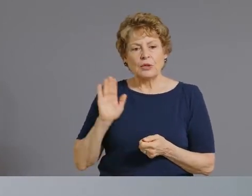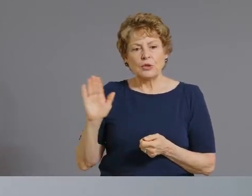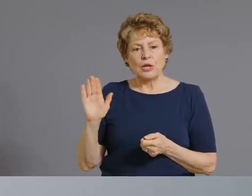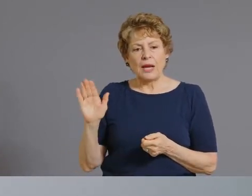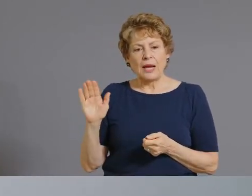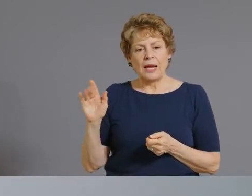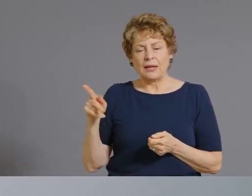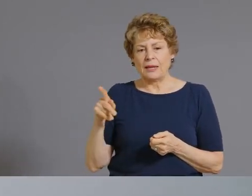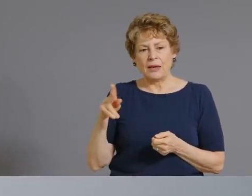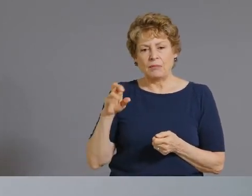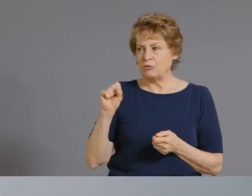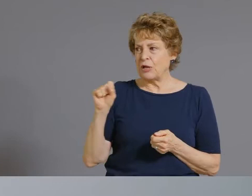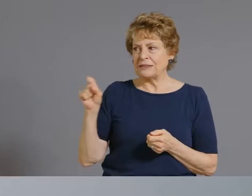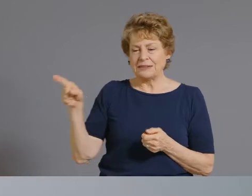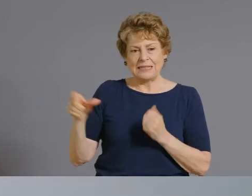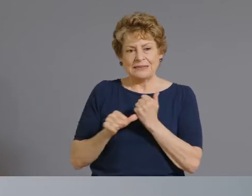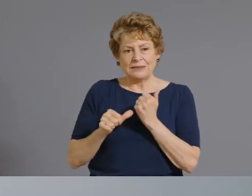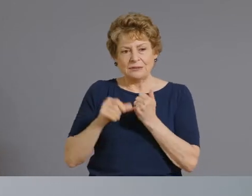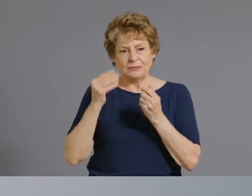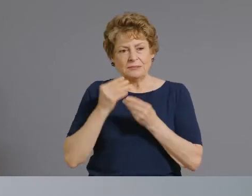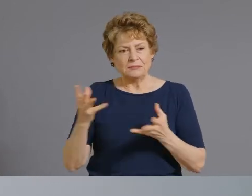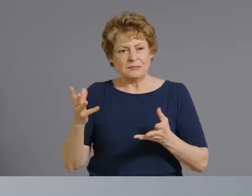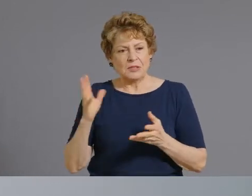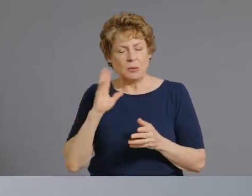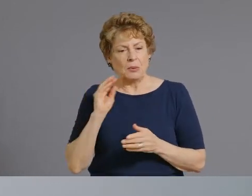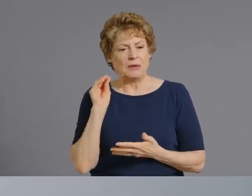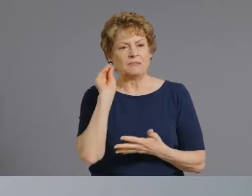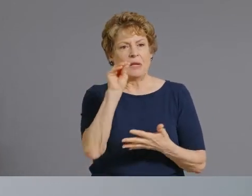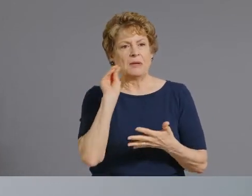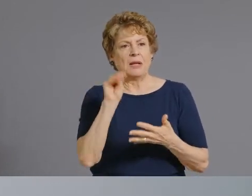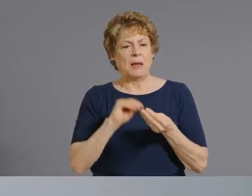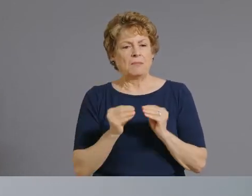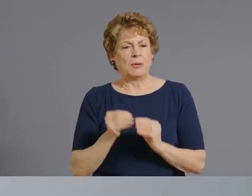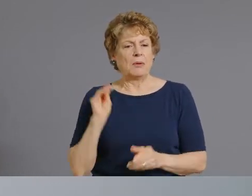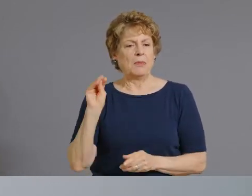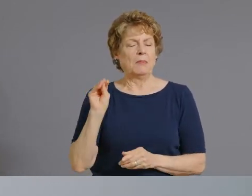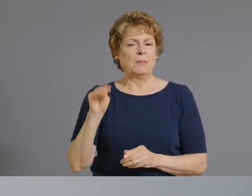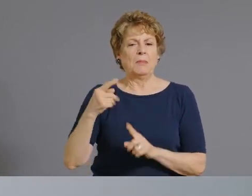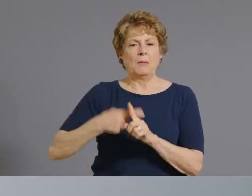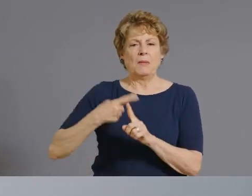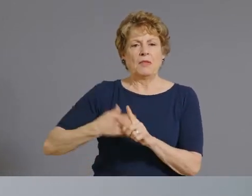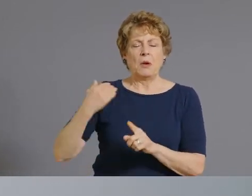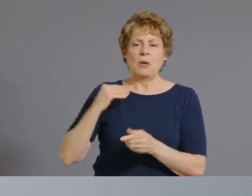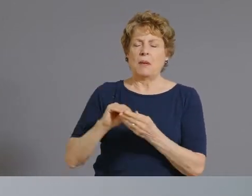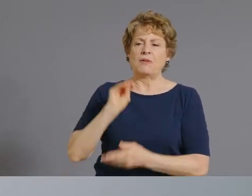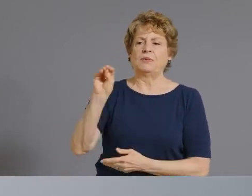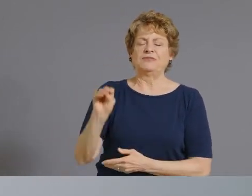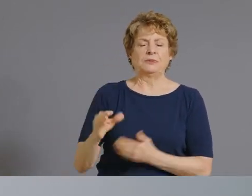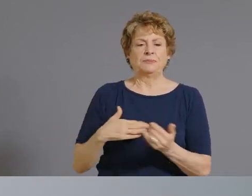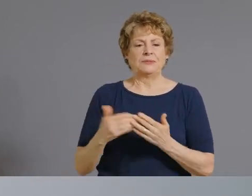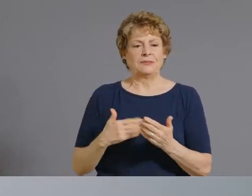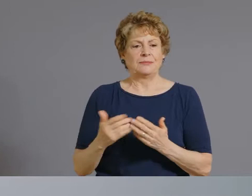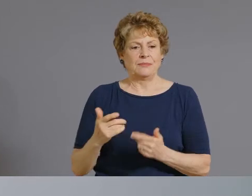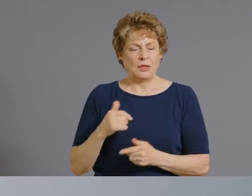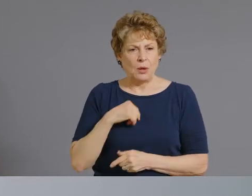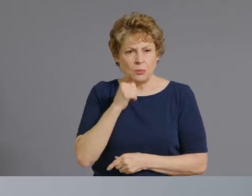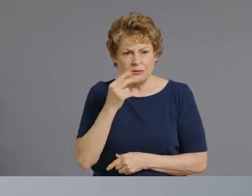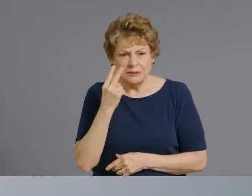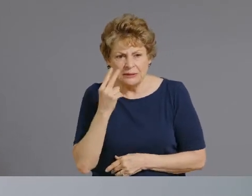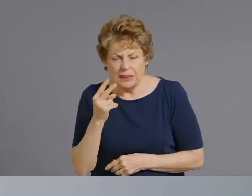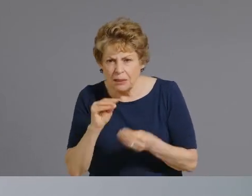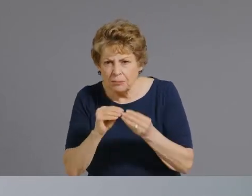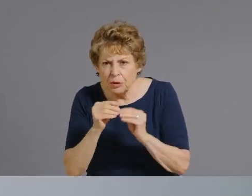numbers that could go back you know months but yet i don't see that same backfilling going on in other non uh